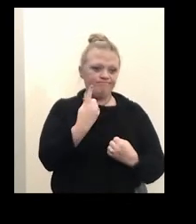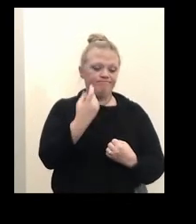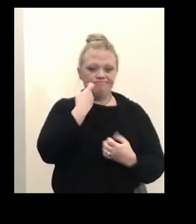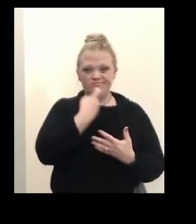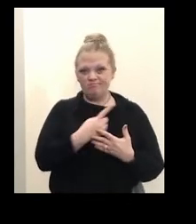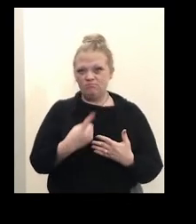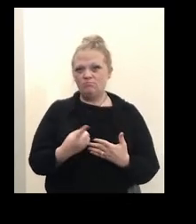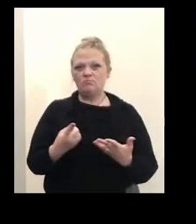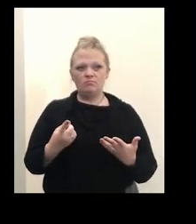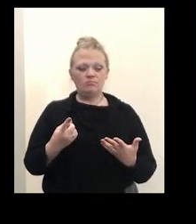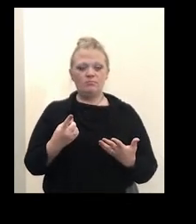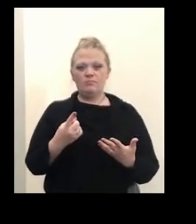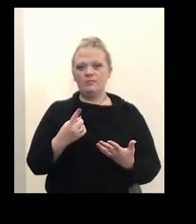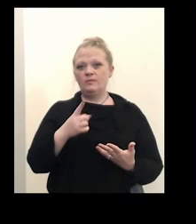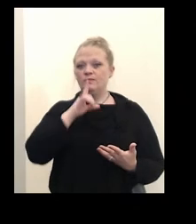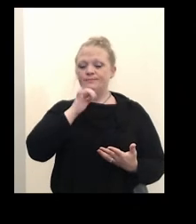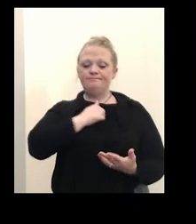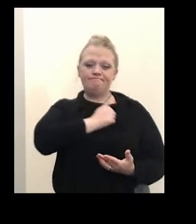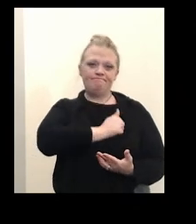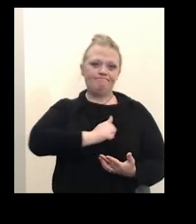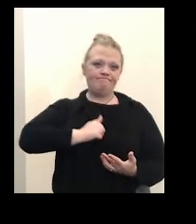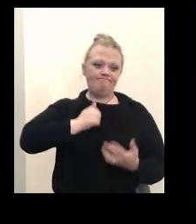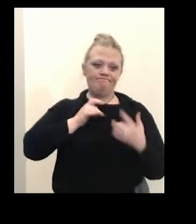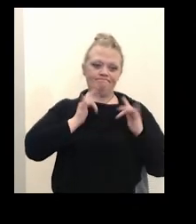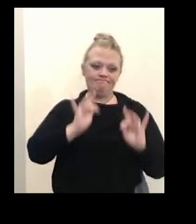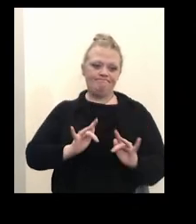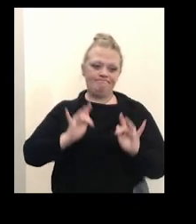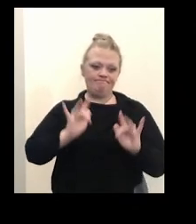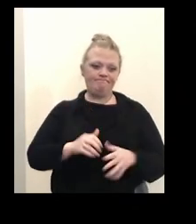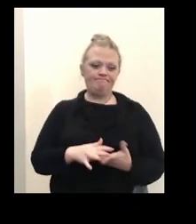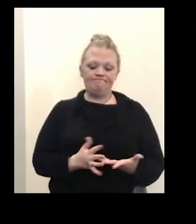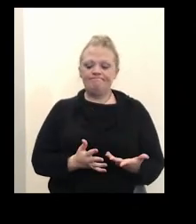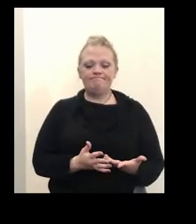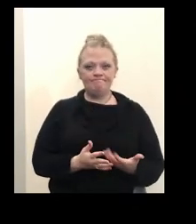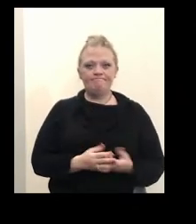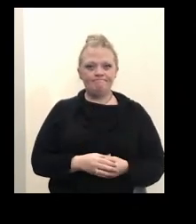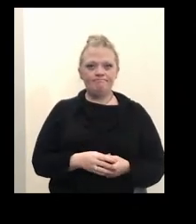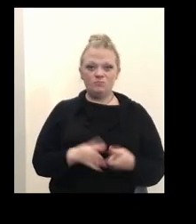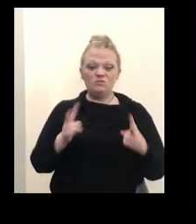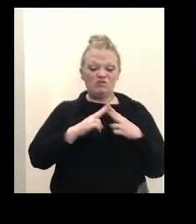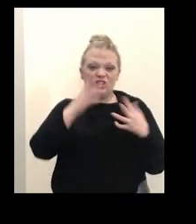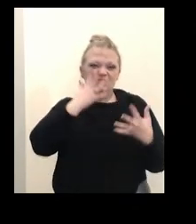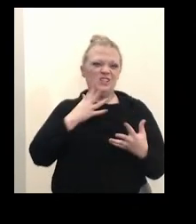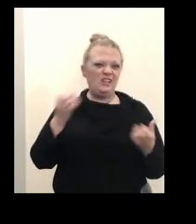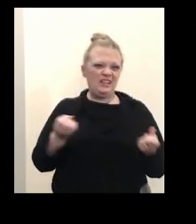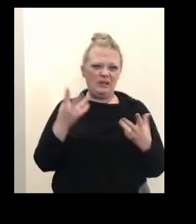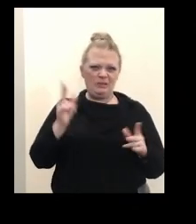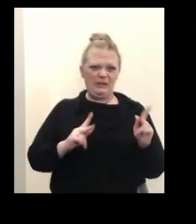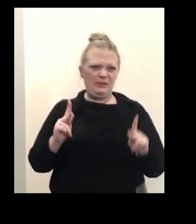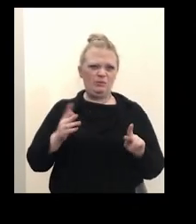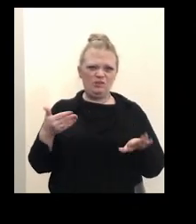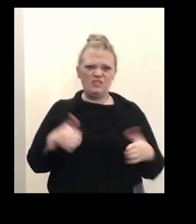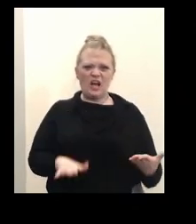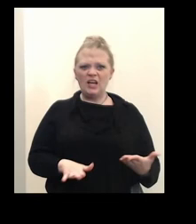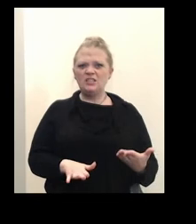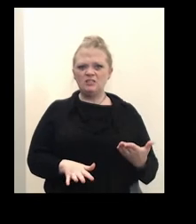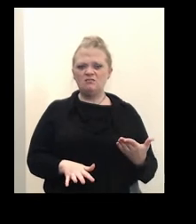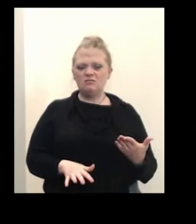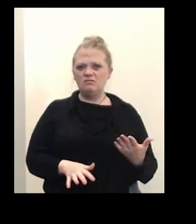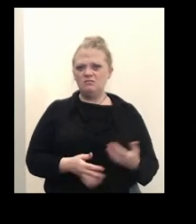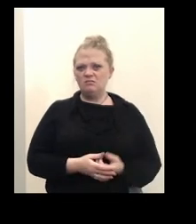my deepest condolences and sympathies. It really is very sad how many people that have died. We have